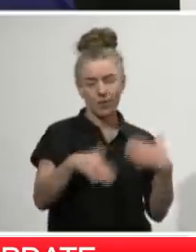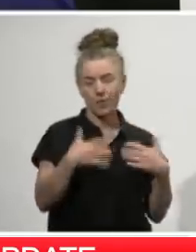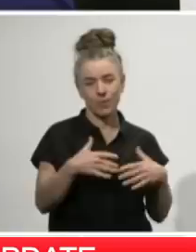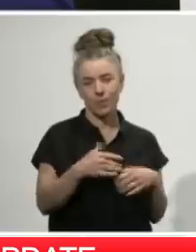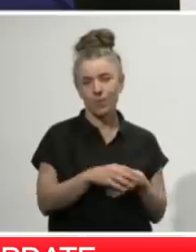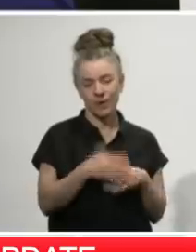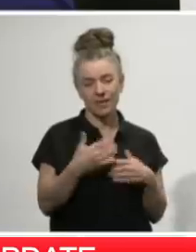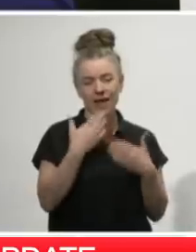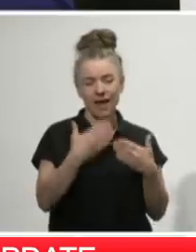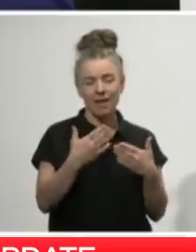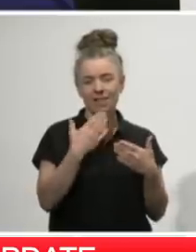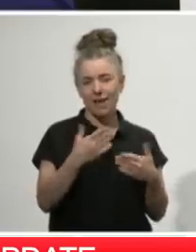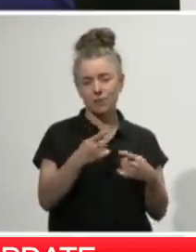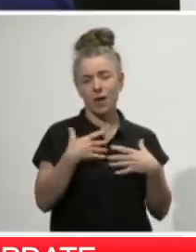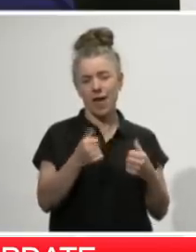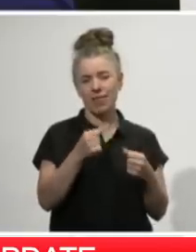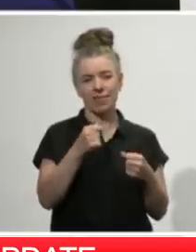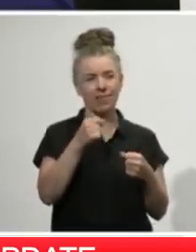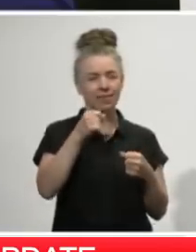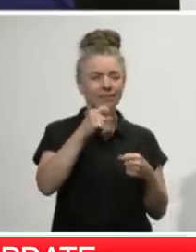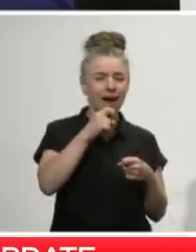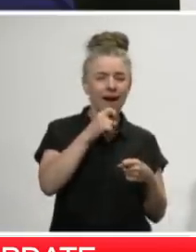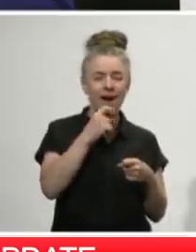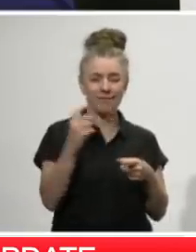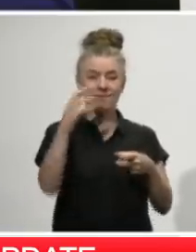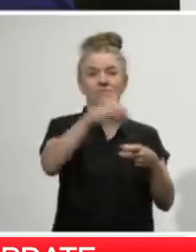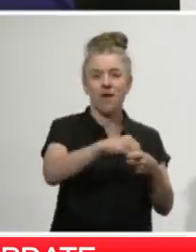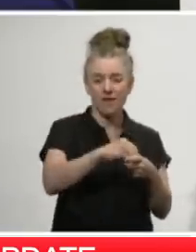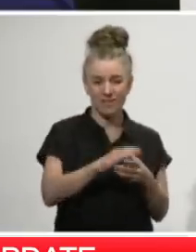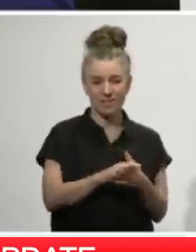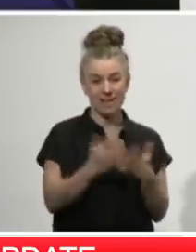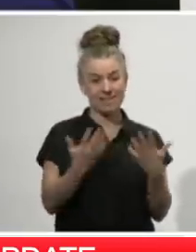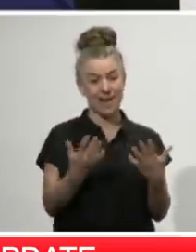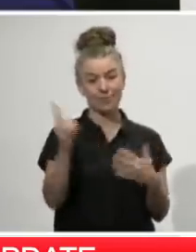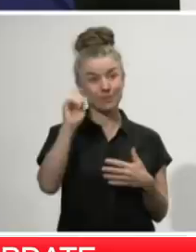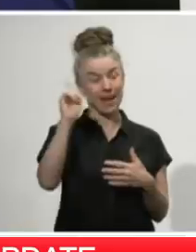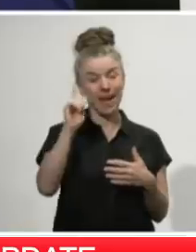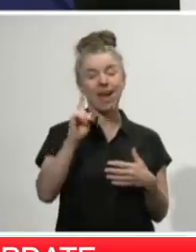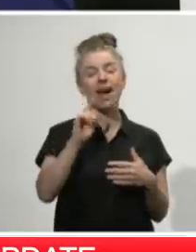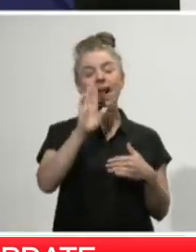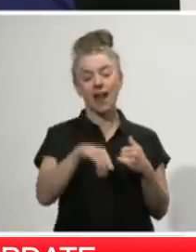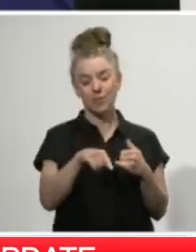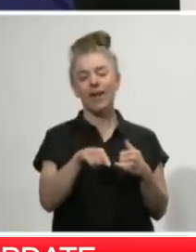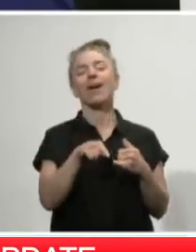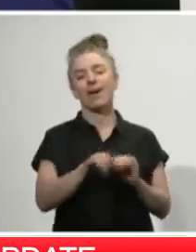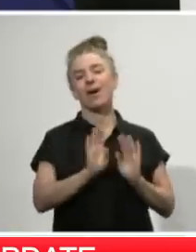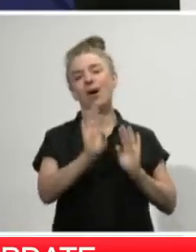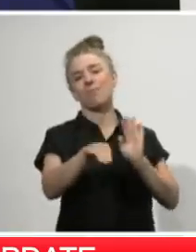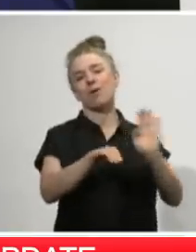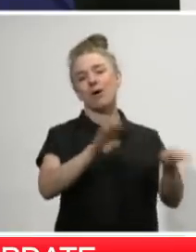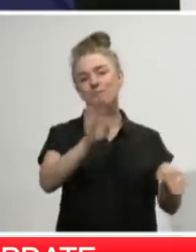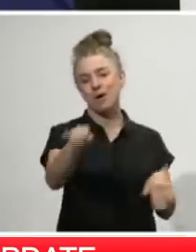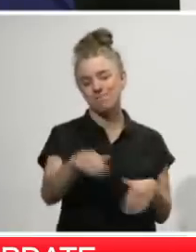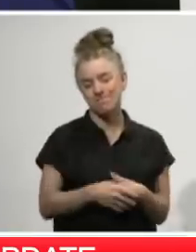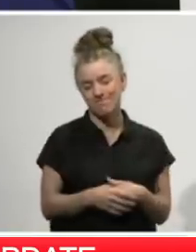of the health sector who were involved across the country in that response because we've now reached a really important milestone for them and despite the situation